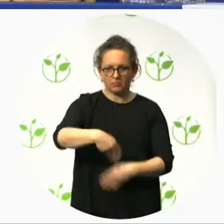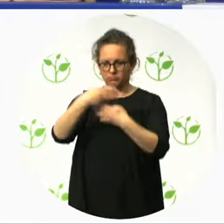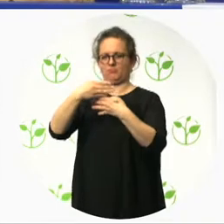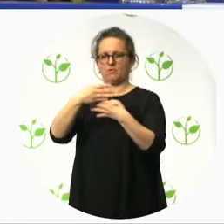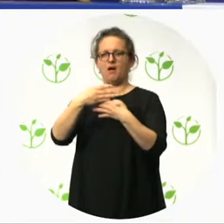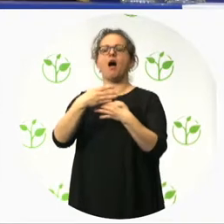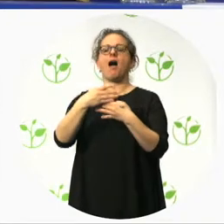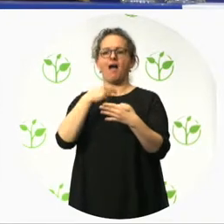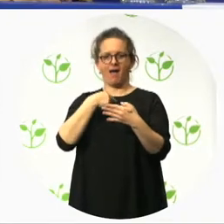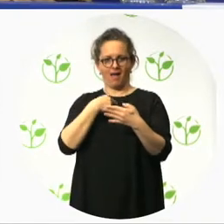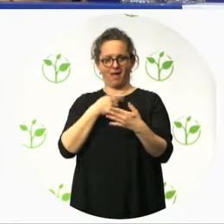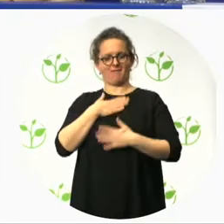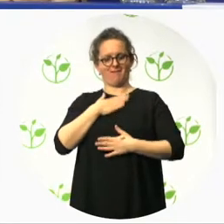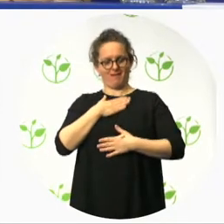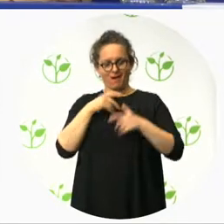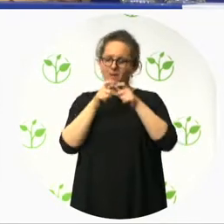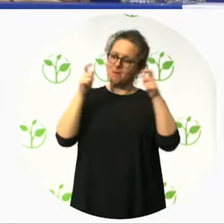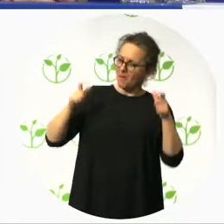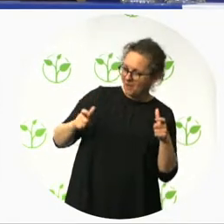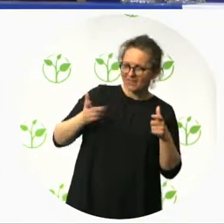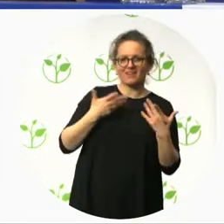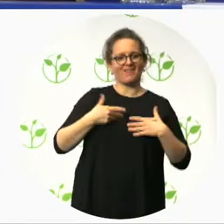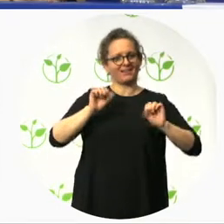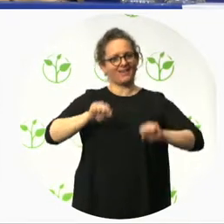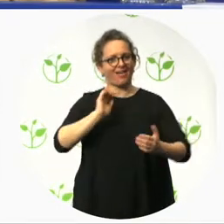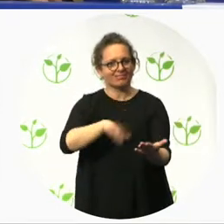this list is a structured list of